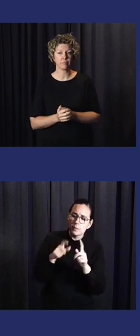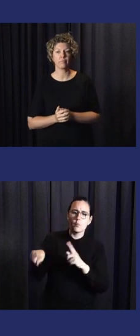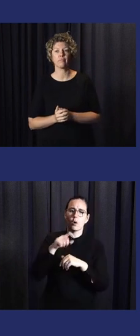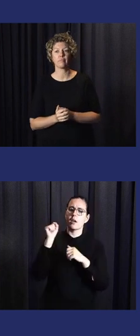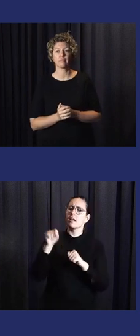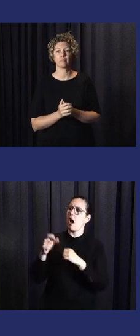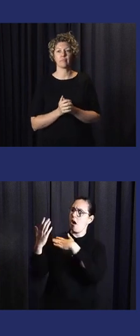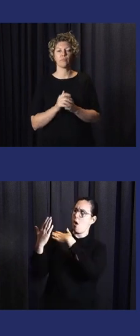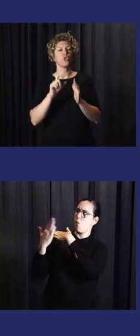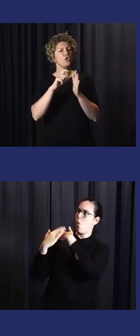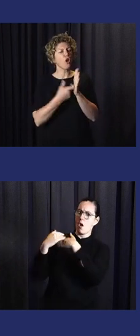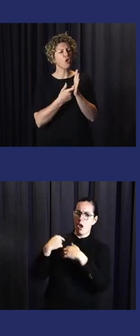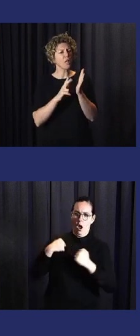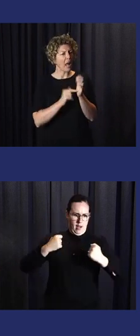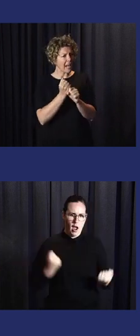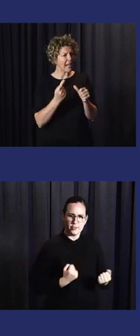start conversation?